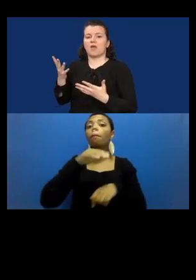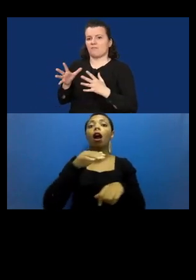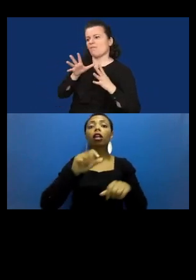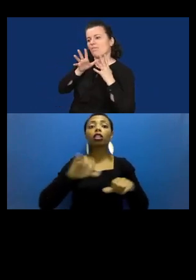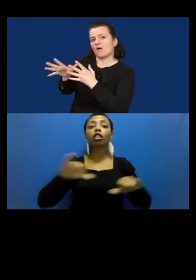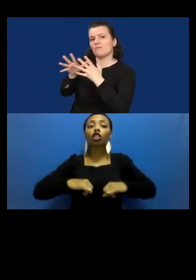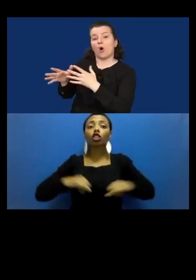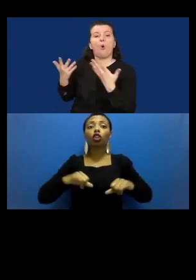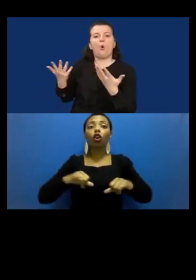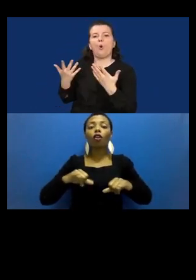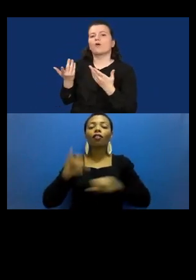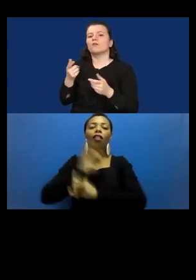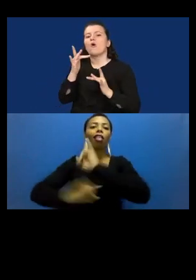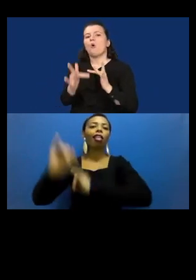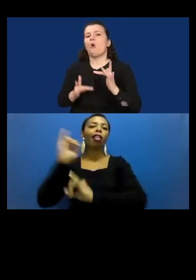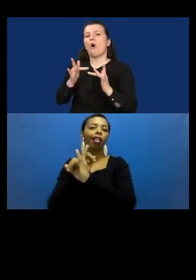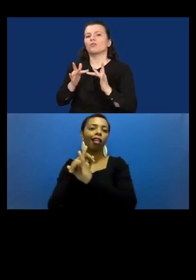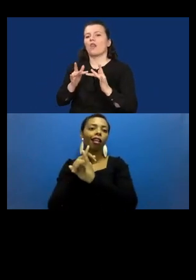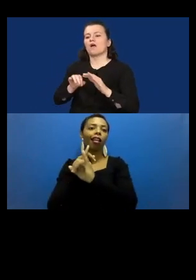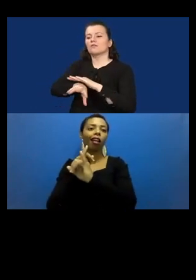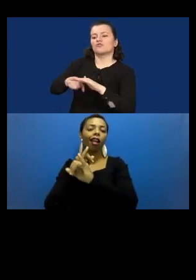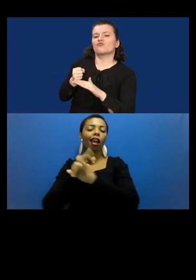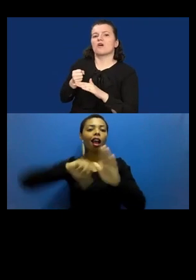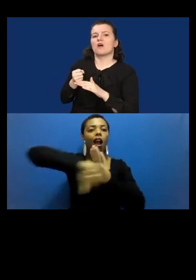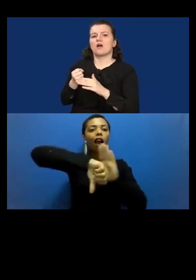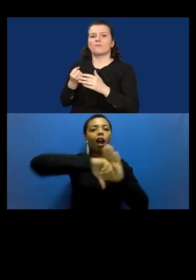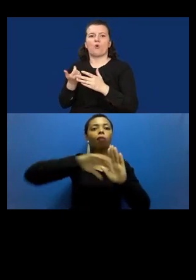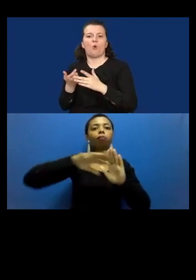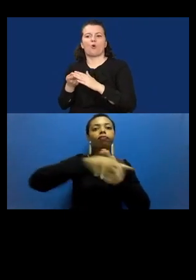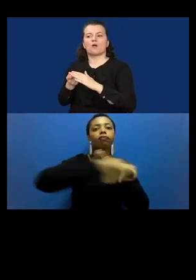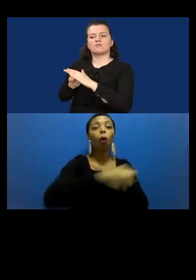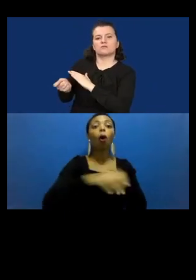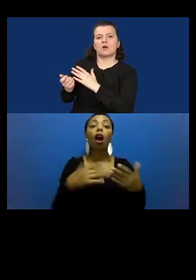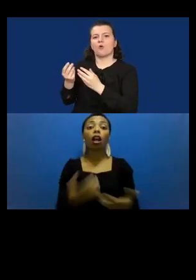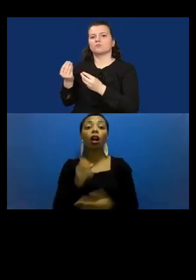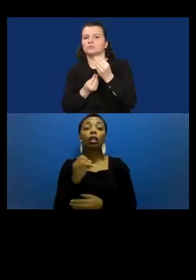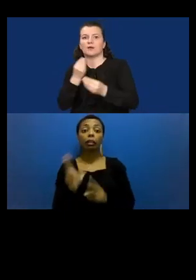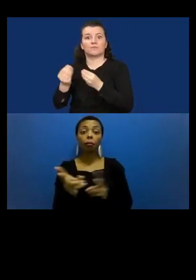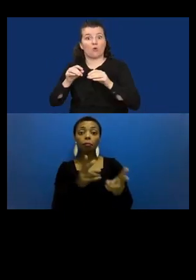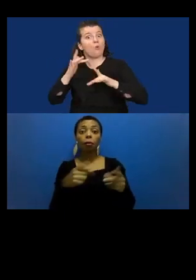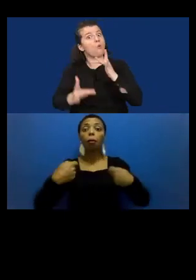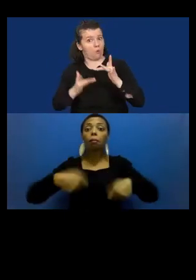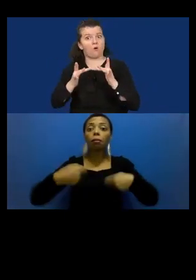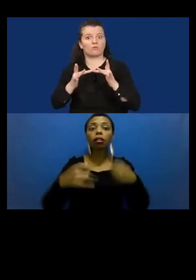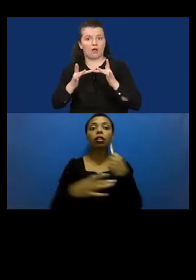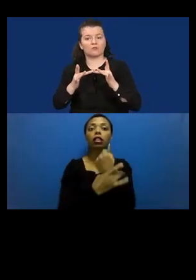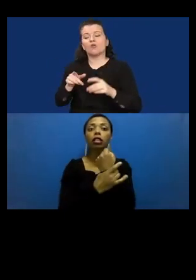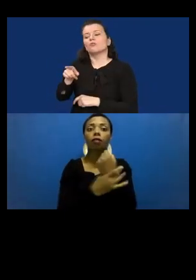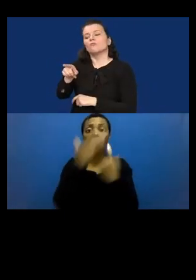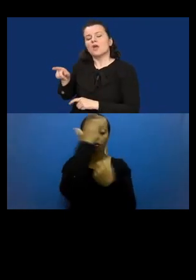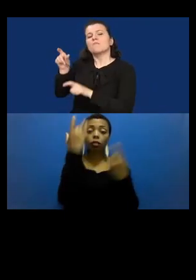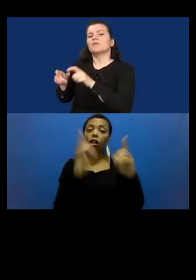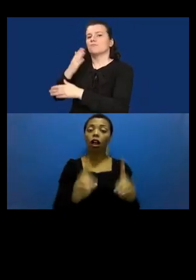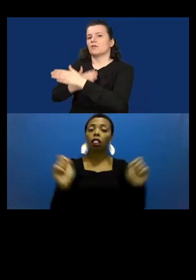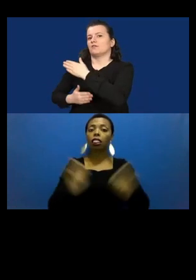victims of cyber crime. Therefore, the need of personal safety of people with disabilities should